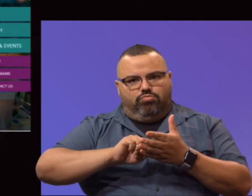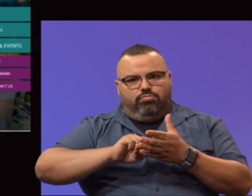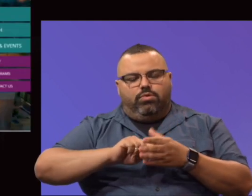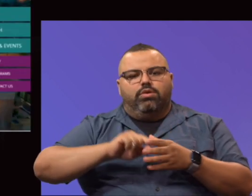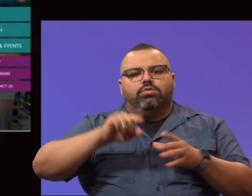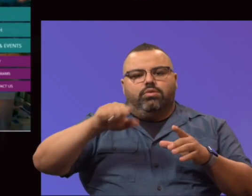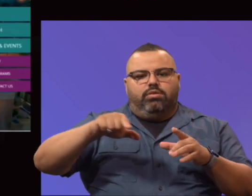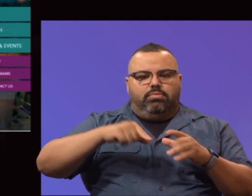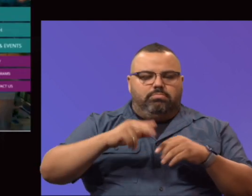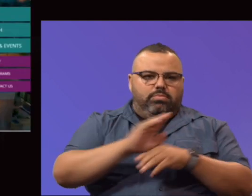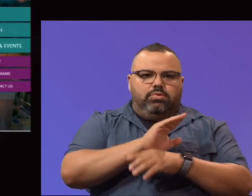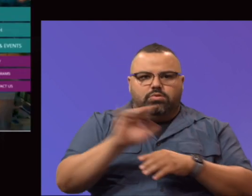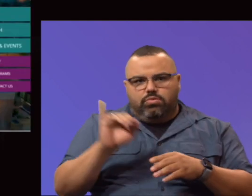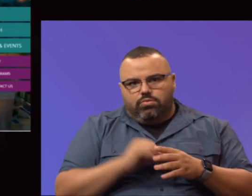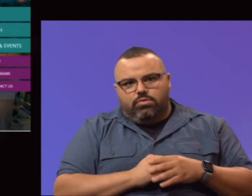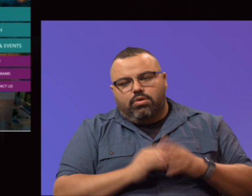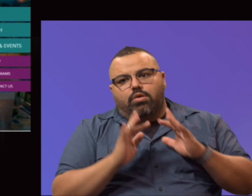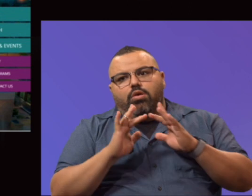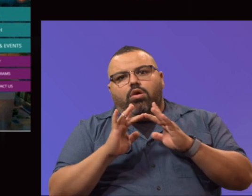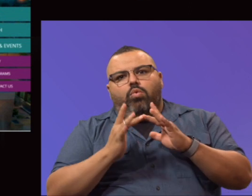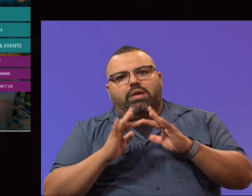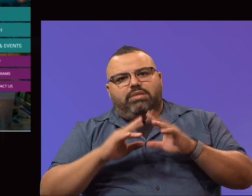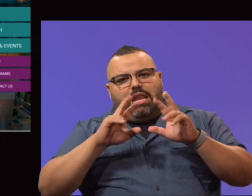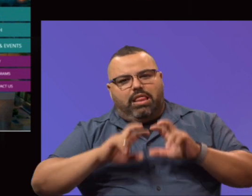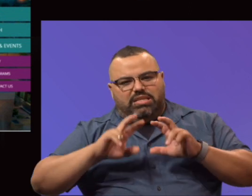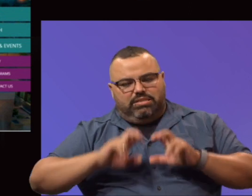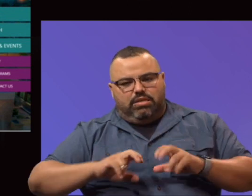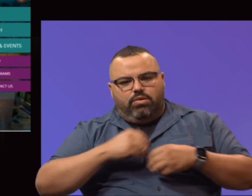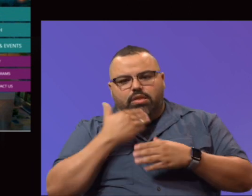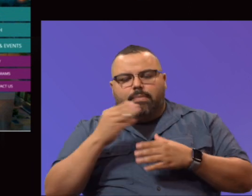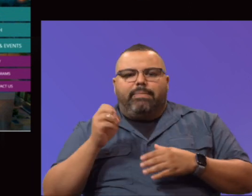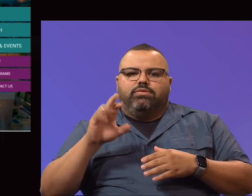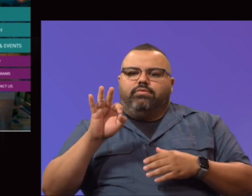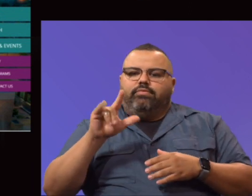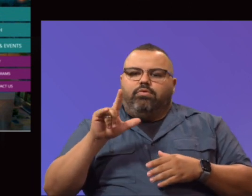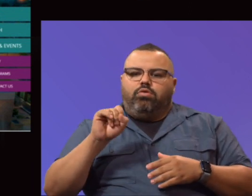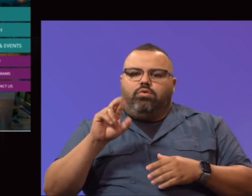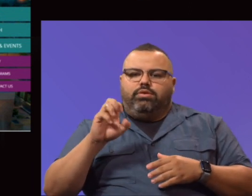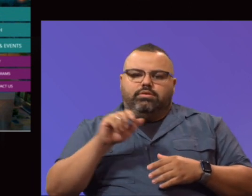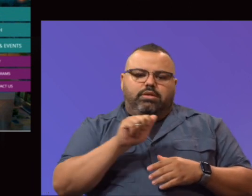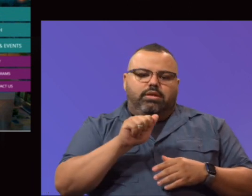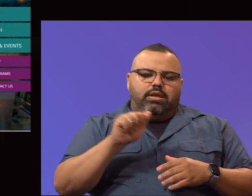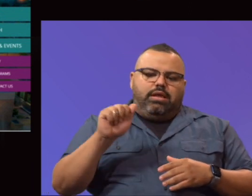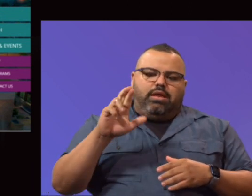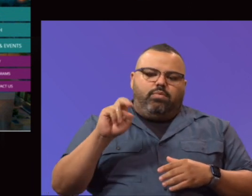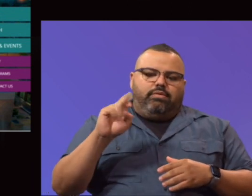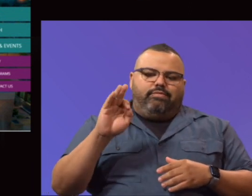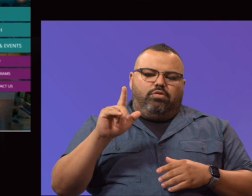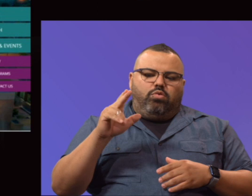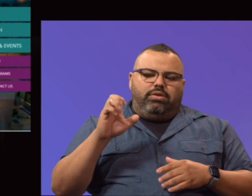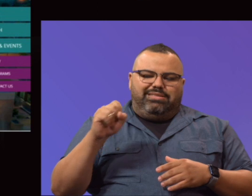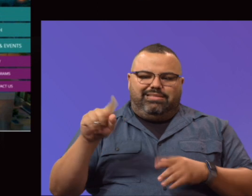Our website analytics. I want to thank Mr. Flotis and his team, Aaron Flotis and his team, for the great work. You see some of the data.